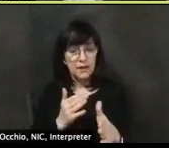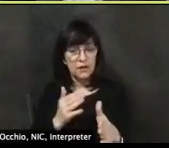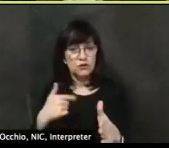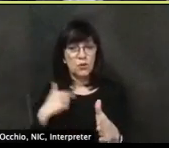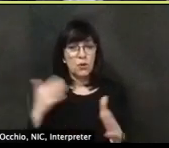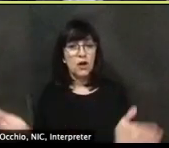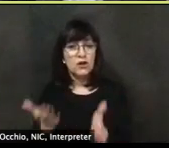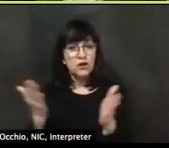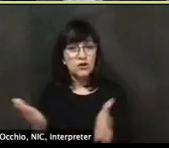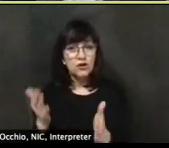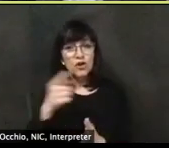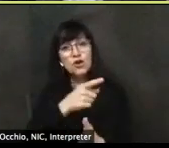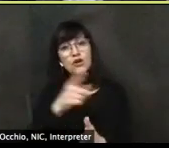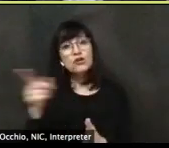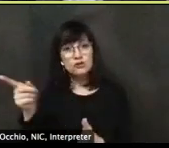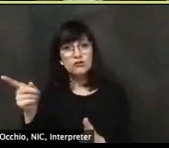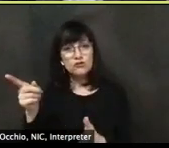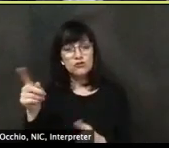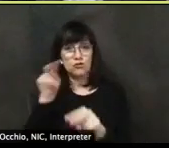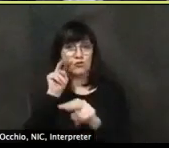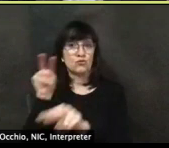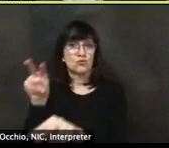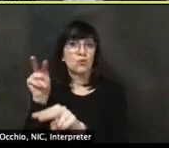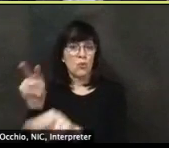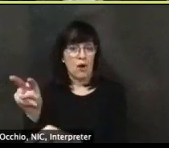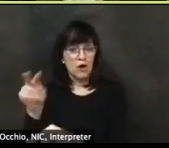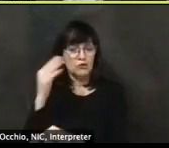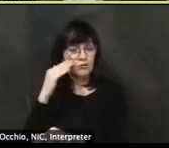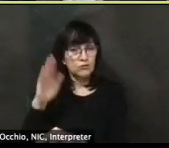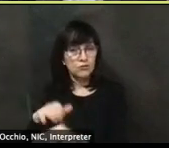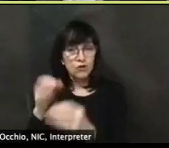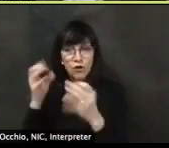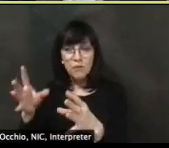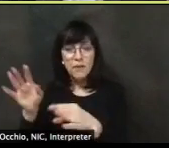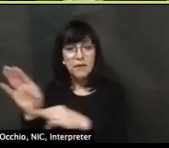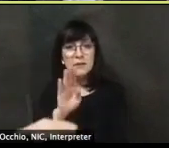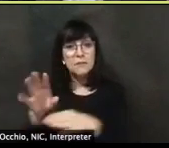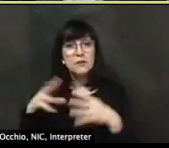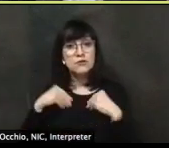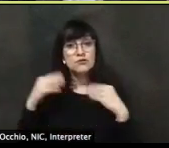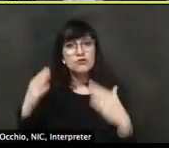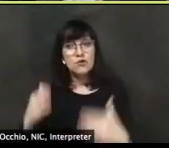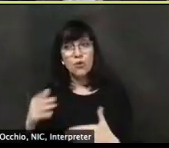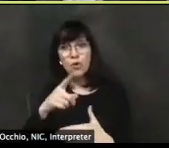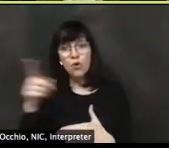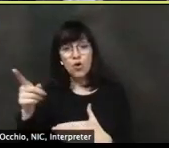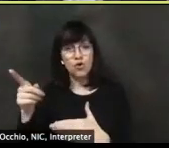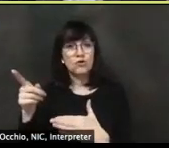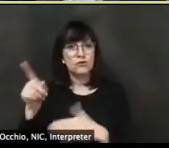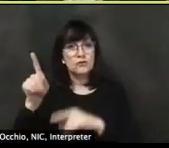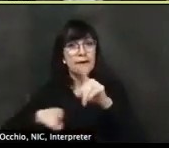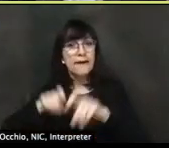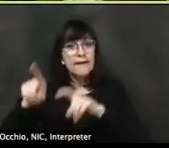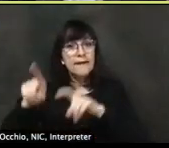I know a lot of business owners are asking about it, but I think his intent tomorrow is to provide some clarity around that.